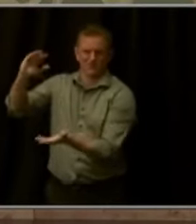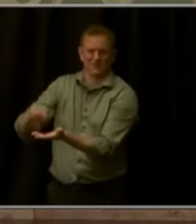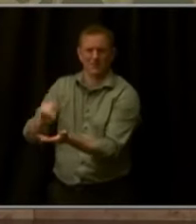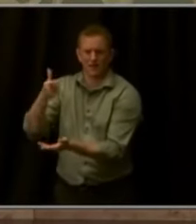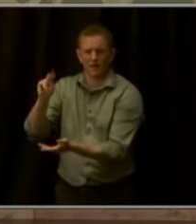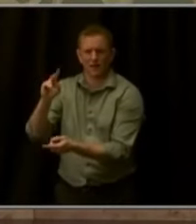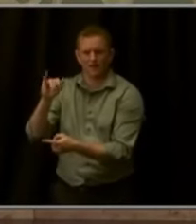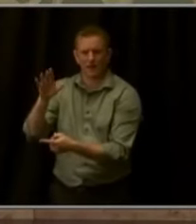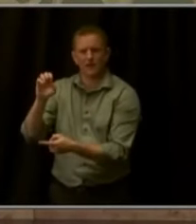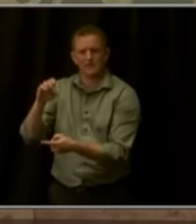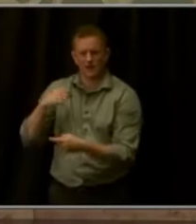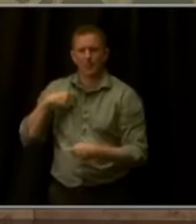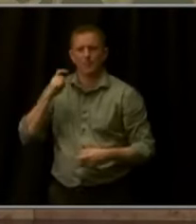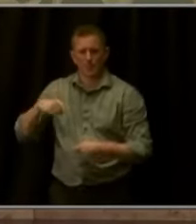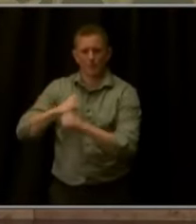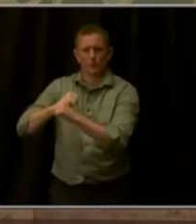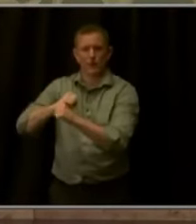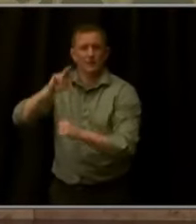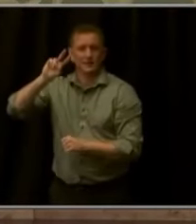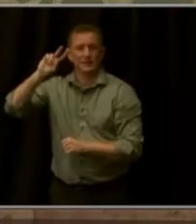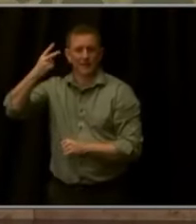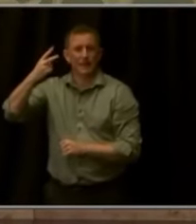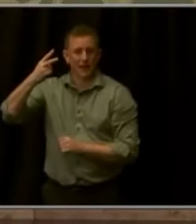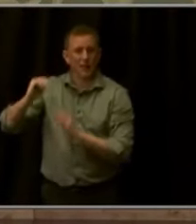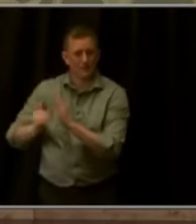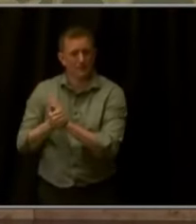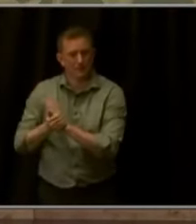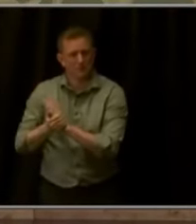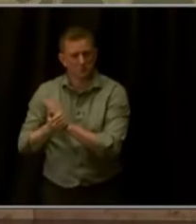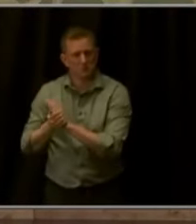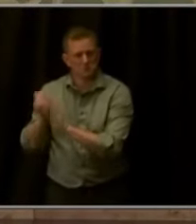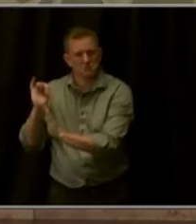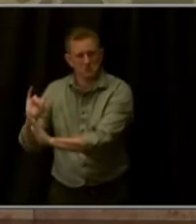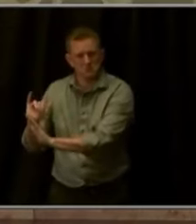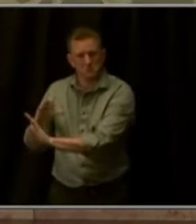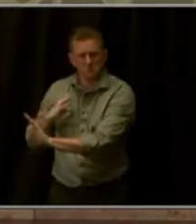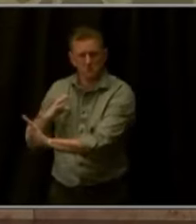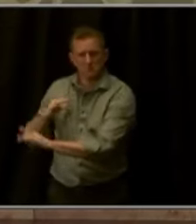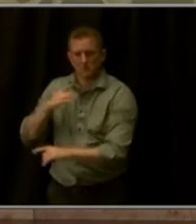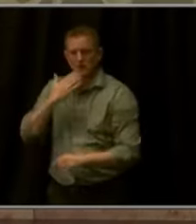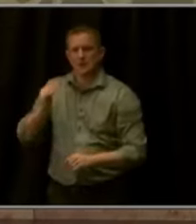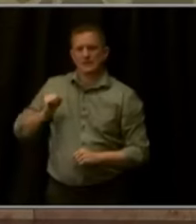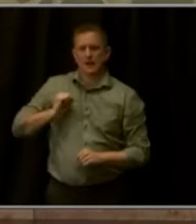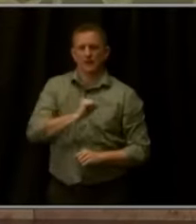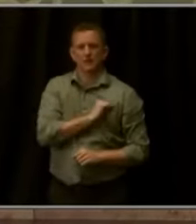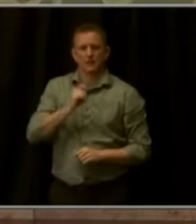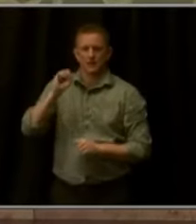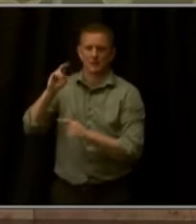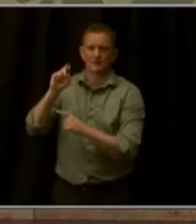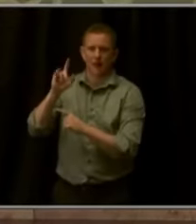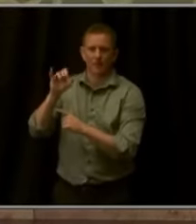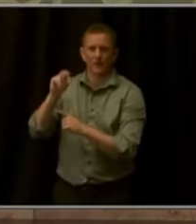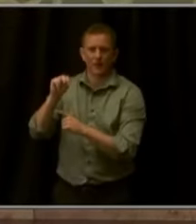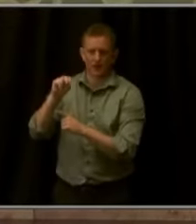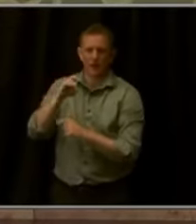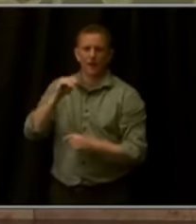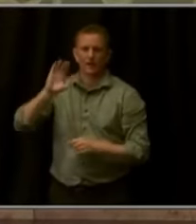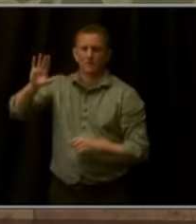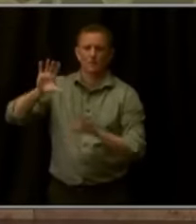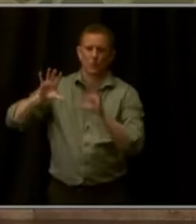Second Amendment rights. And I want to thank Senator Tom Sullivan and his fellow legislators for their work to make this possible.